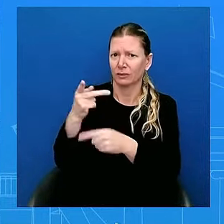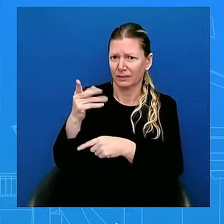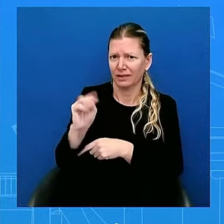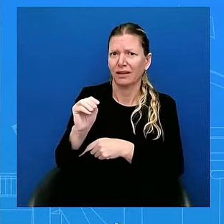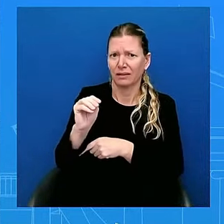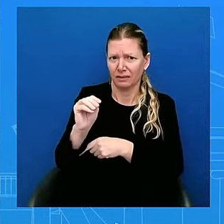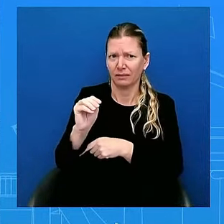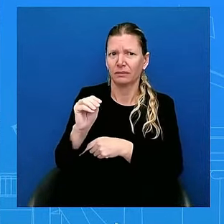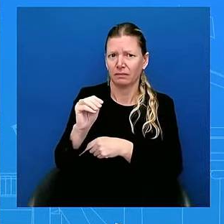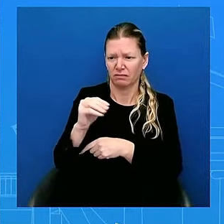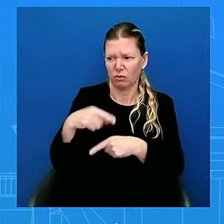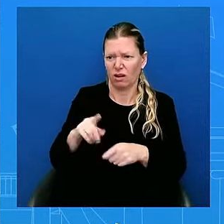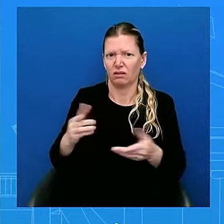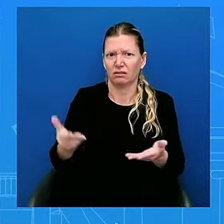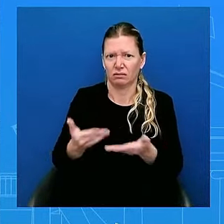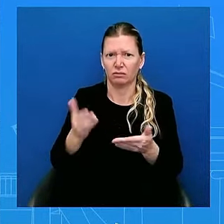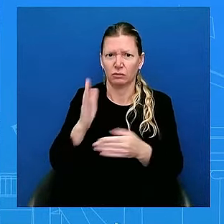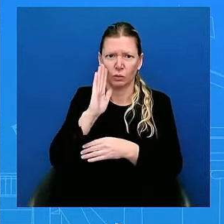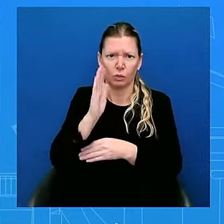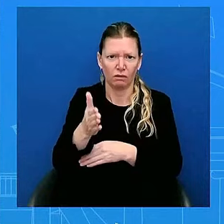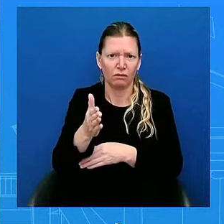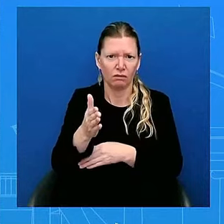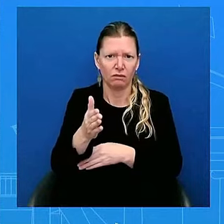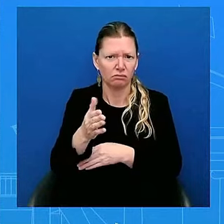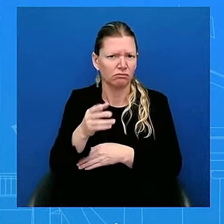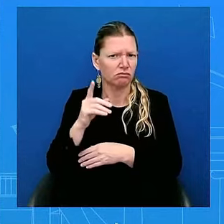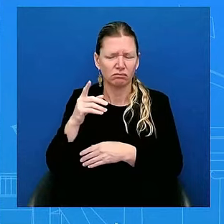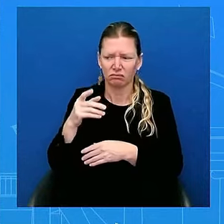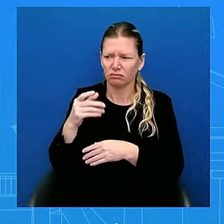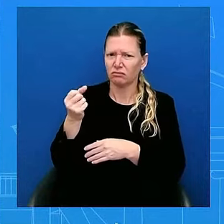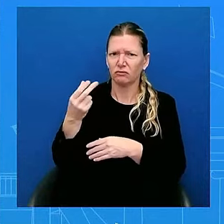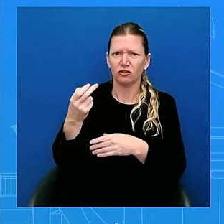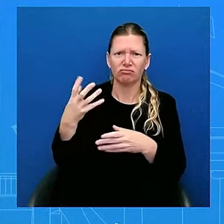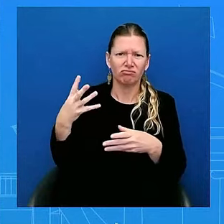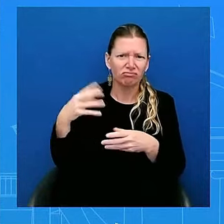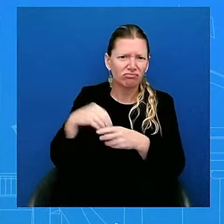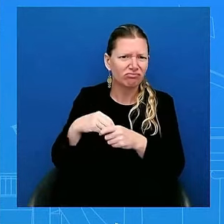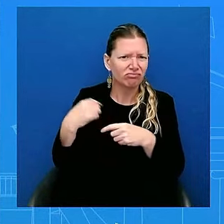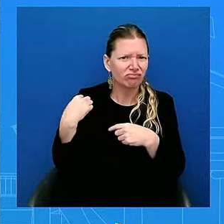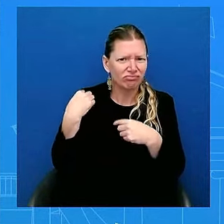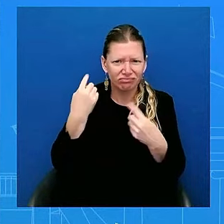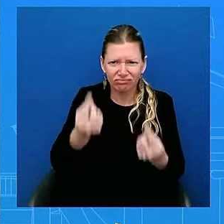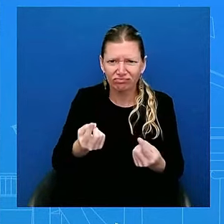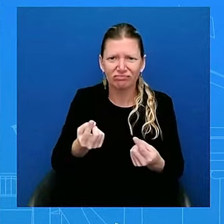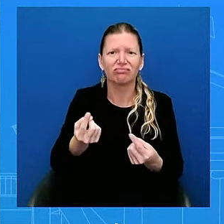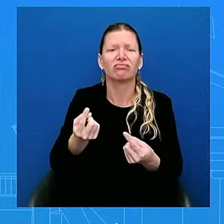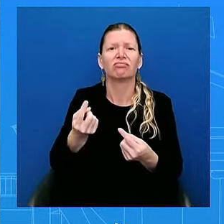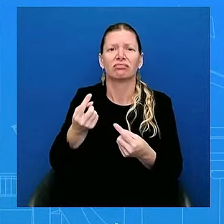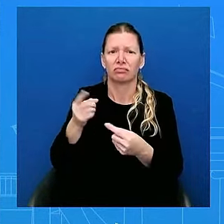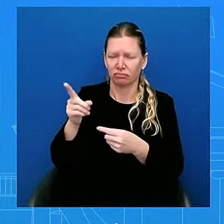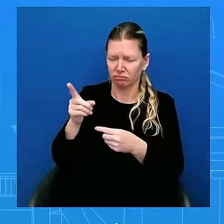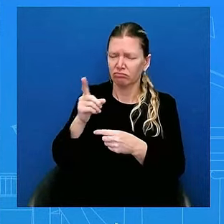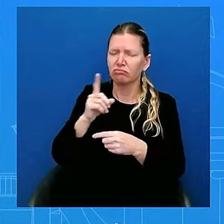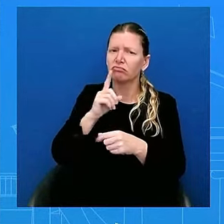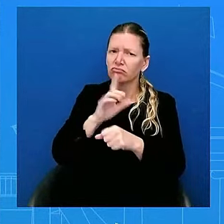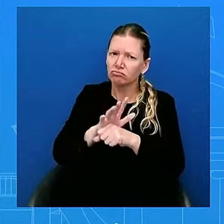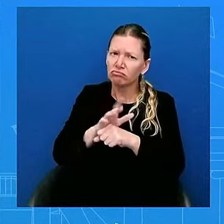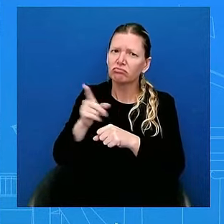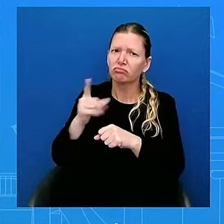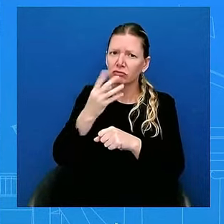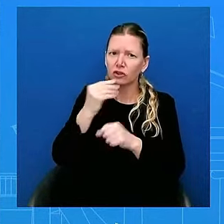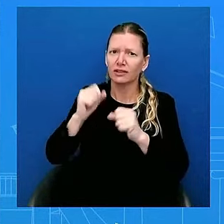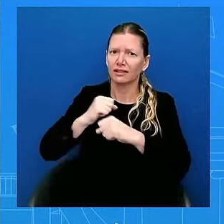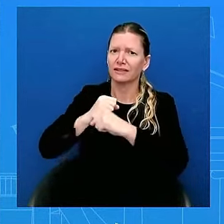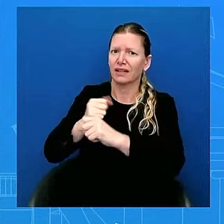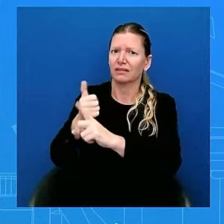again, has been a critical partner in ensuring that Israel can defend itself and to secure a hostage deal. As you know, the President,